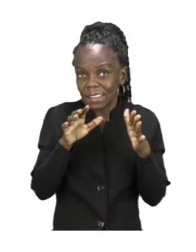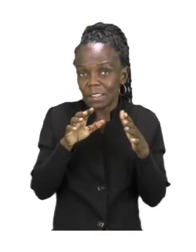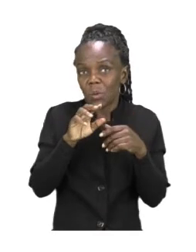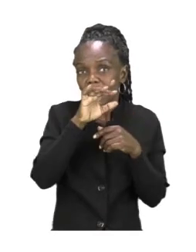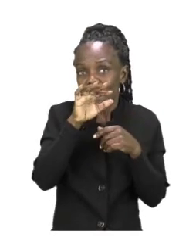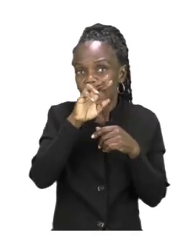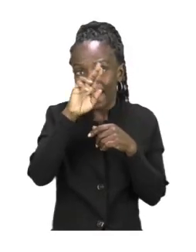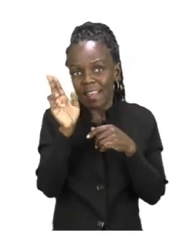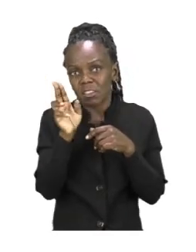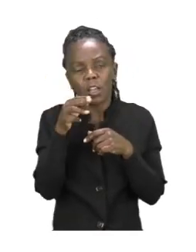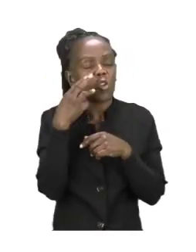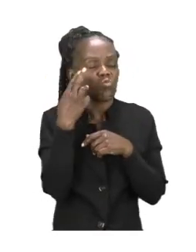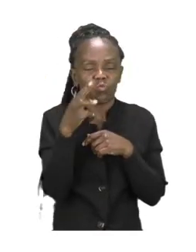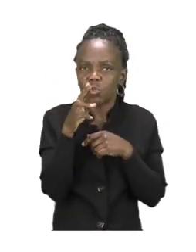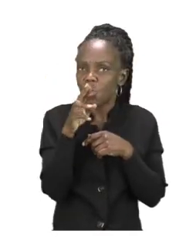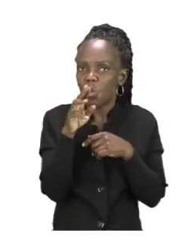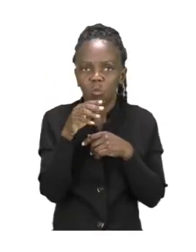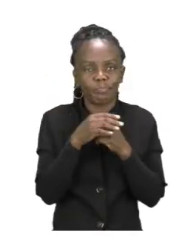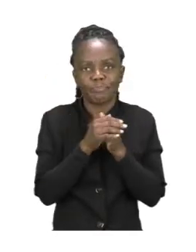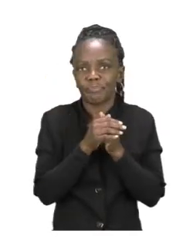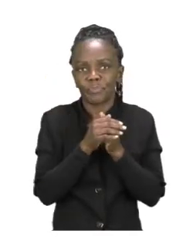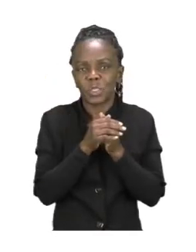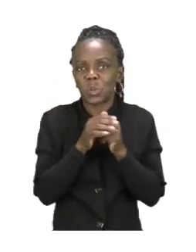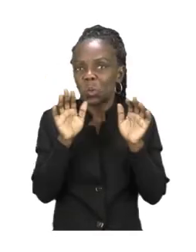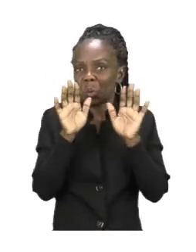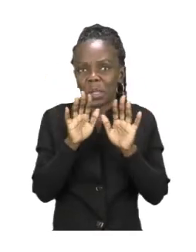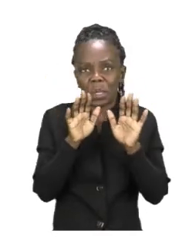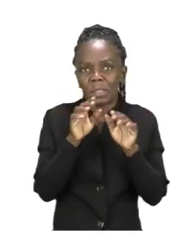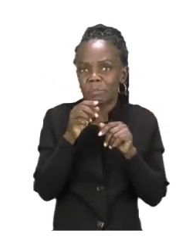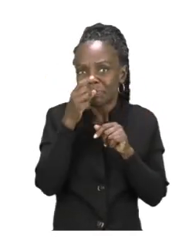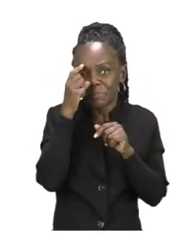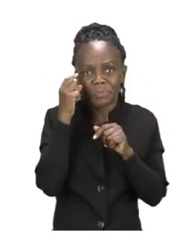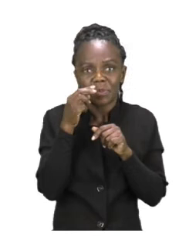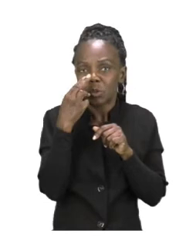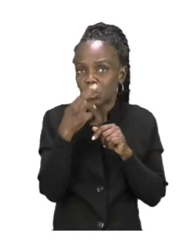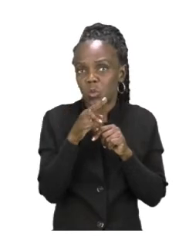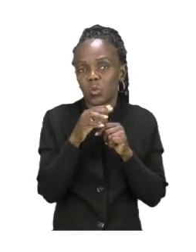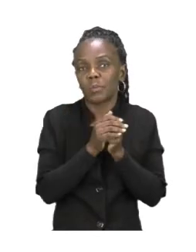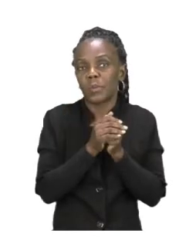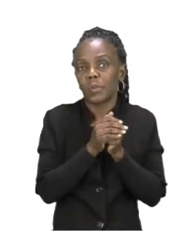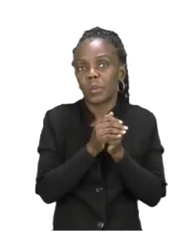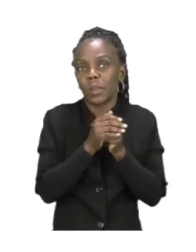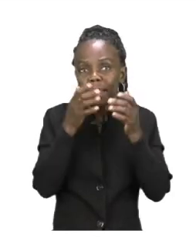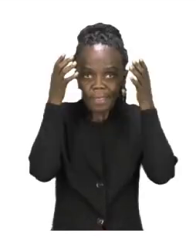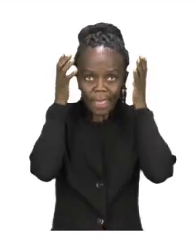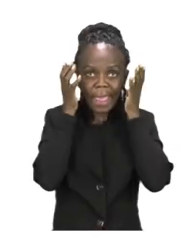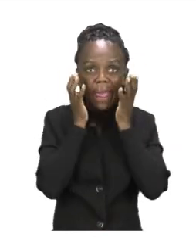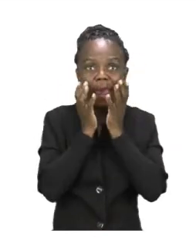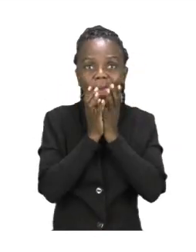So we are only going to color the head and the hand.